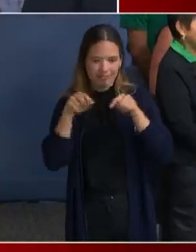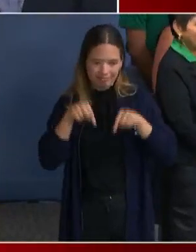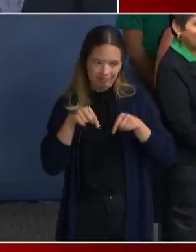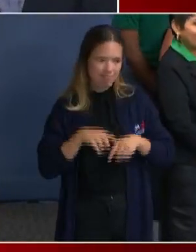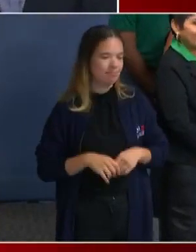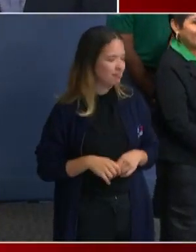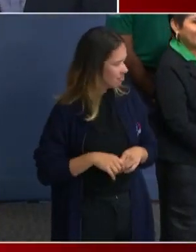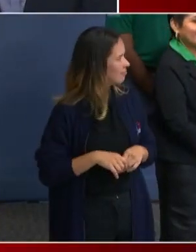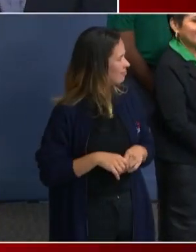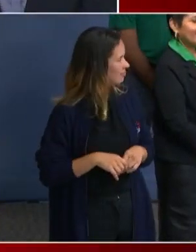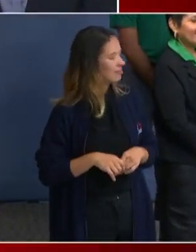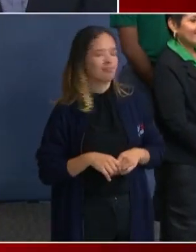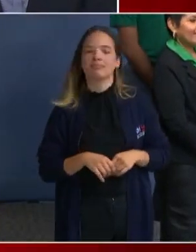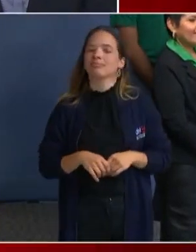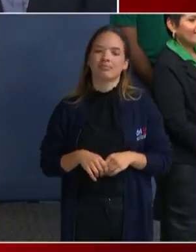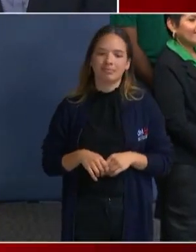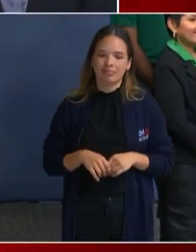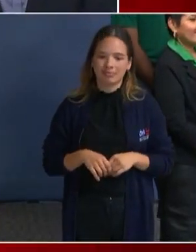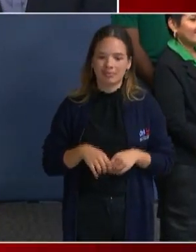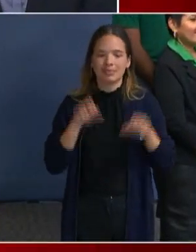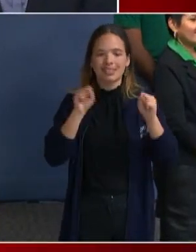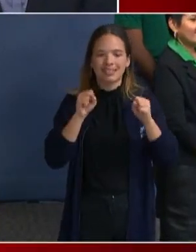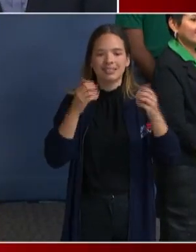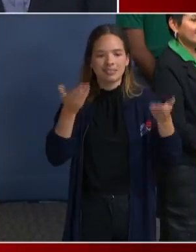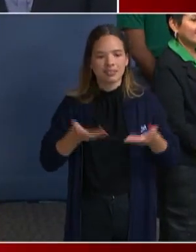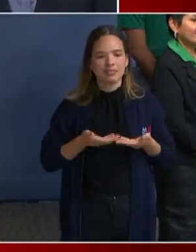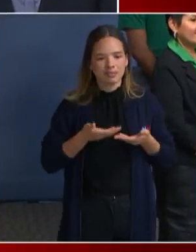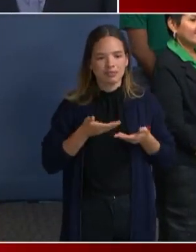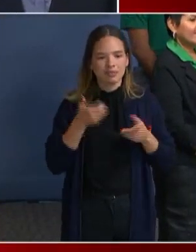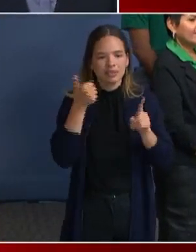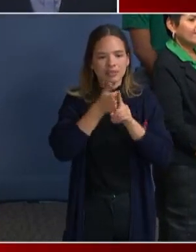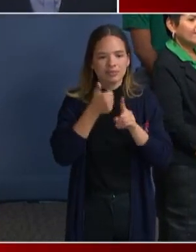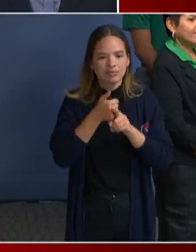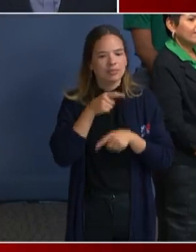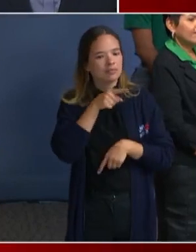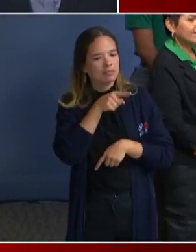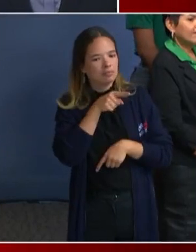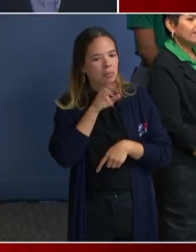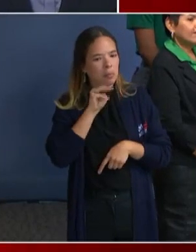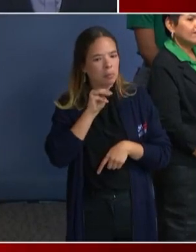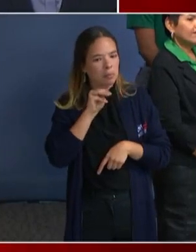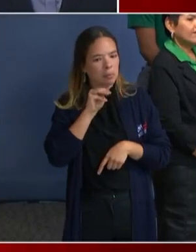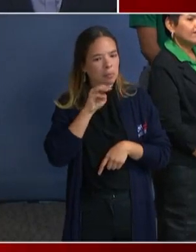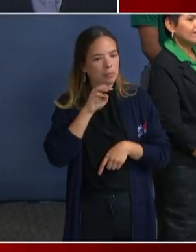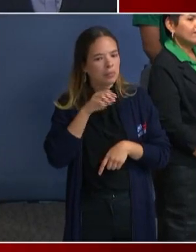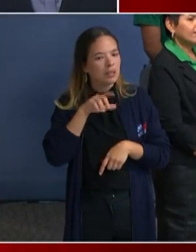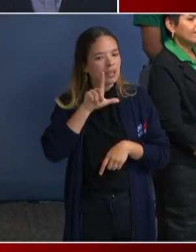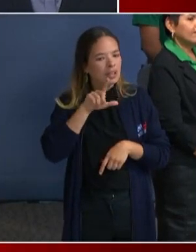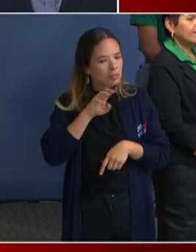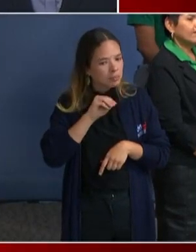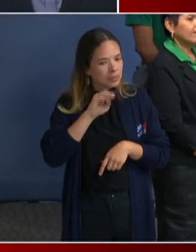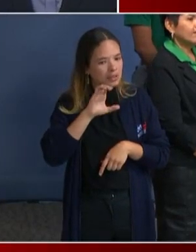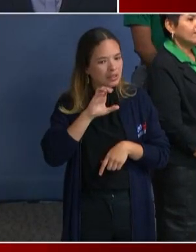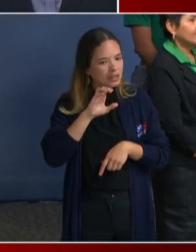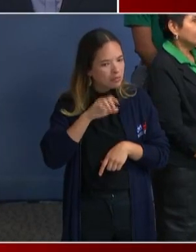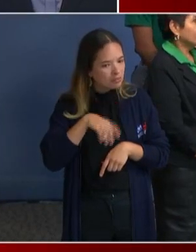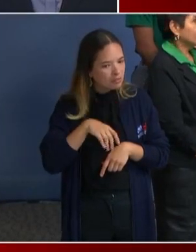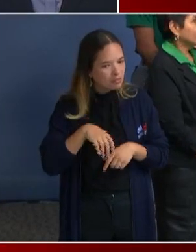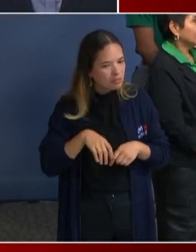Okay. Yes. If you could just introduce yourself. Yes, Leonard Fleming, DC News Now. Mayor, how did you come up with a $10 million figure?